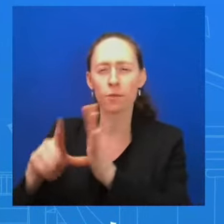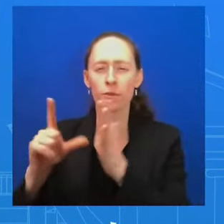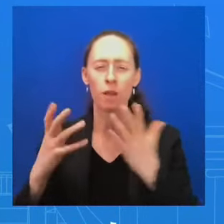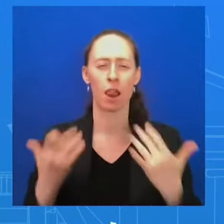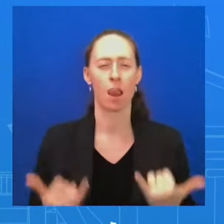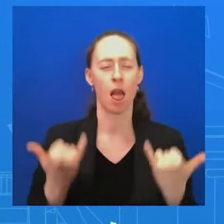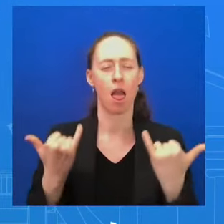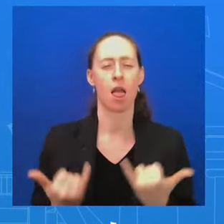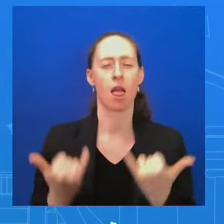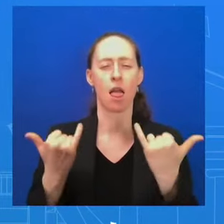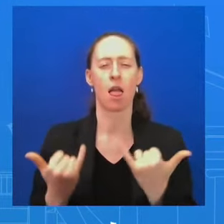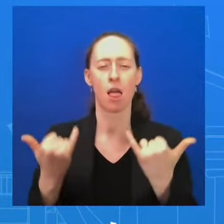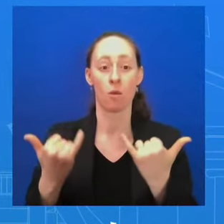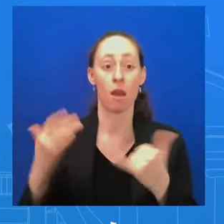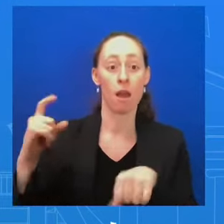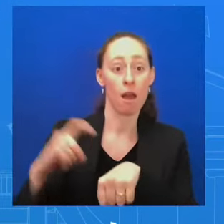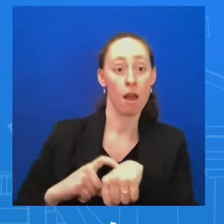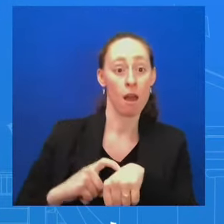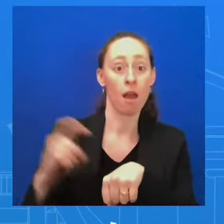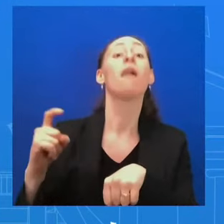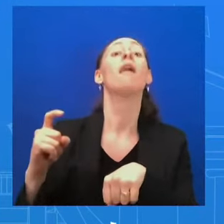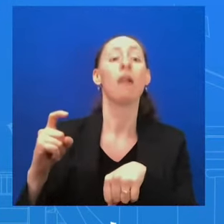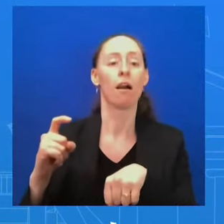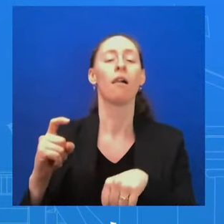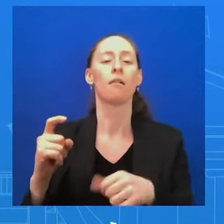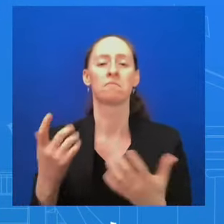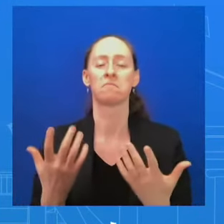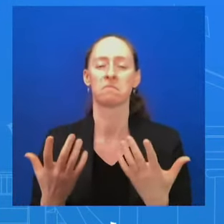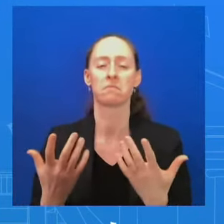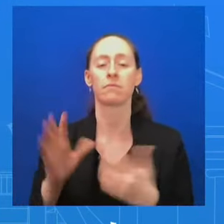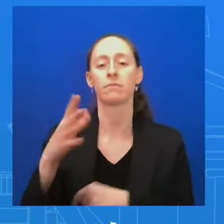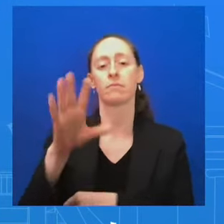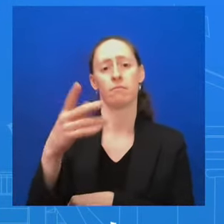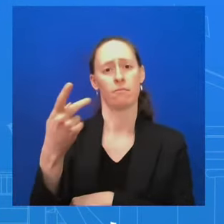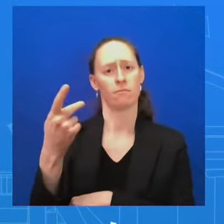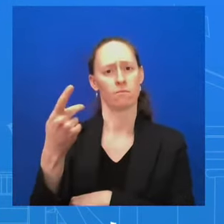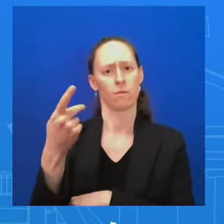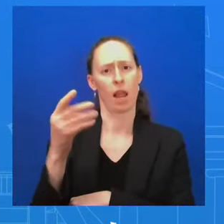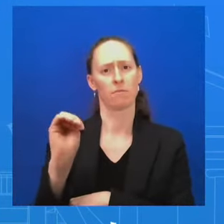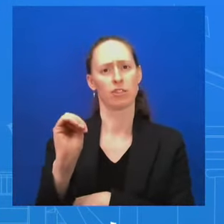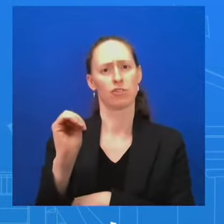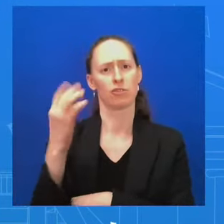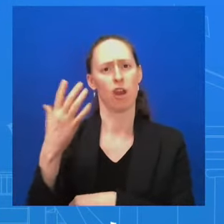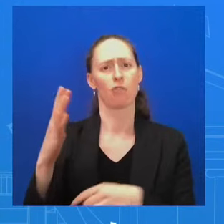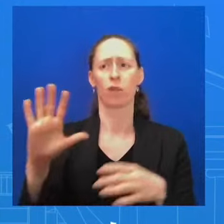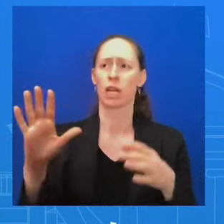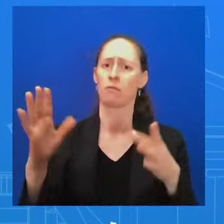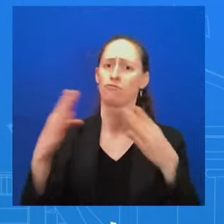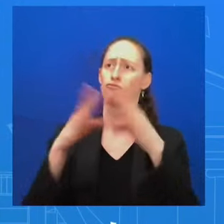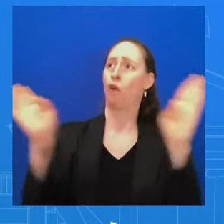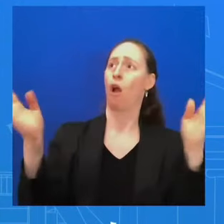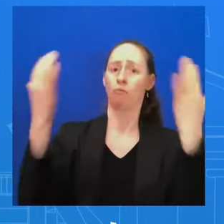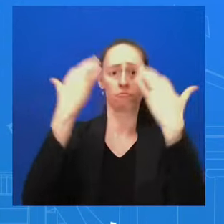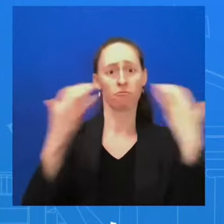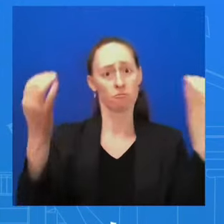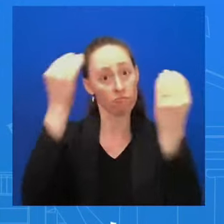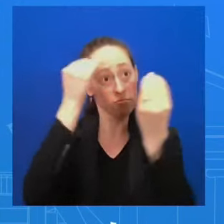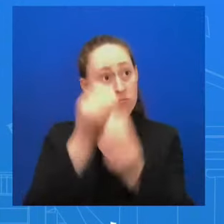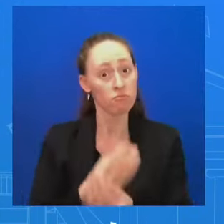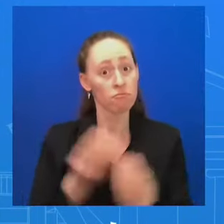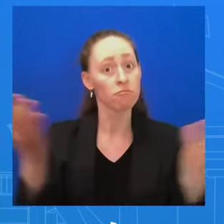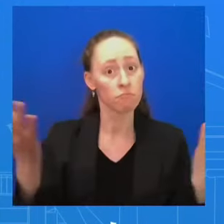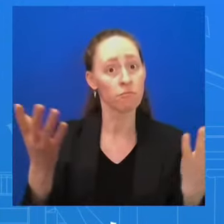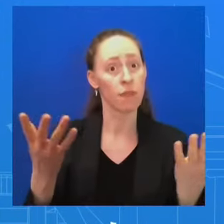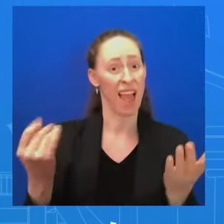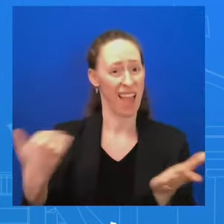The Prime Minister just talked about it broadly and reiterated today. The Prime Minister reiterated today that there